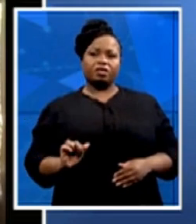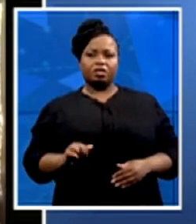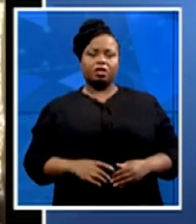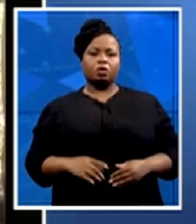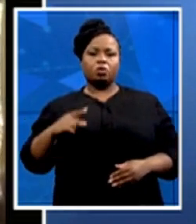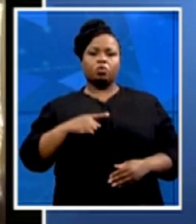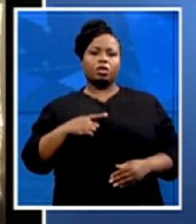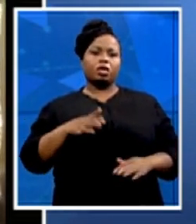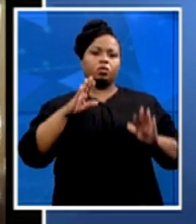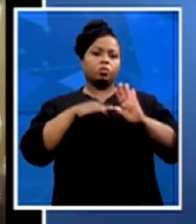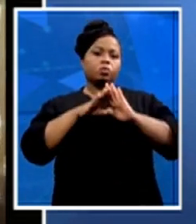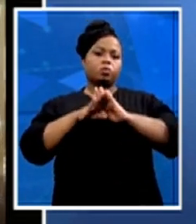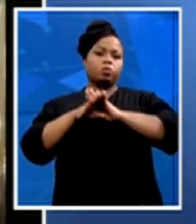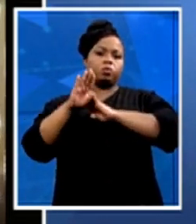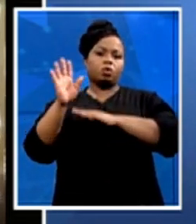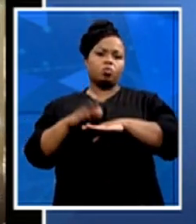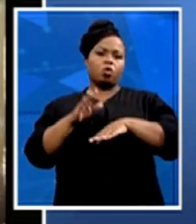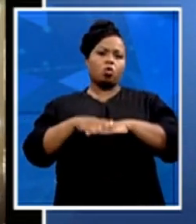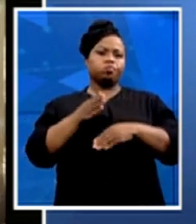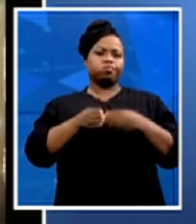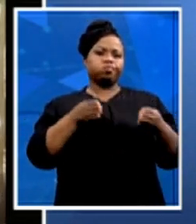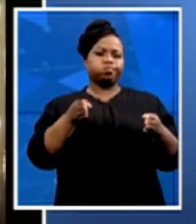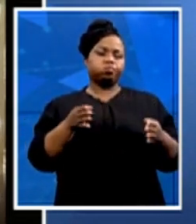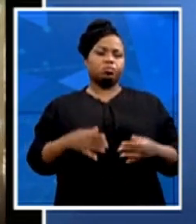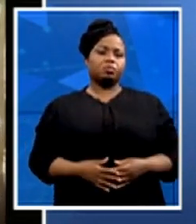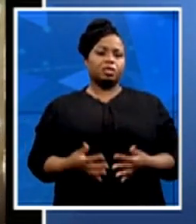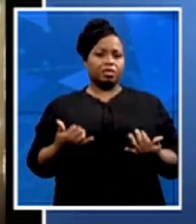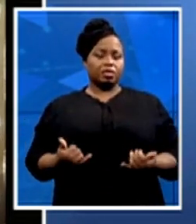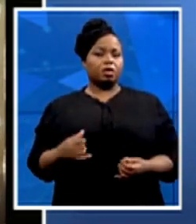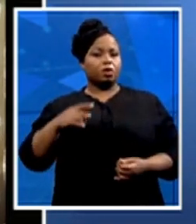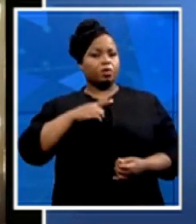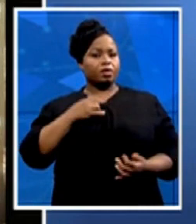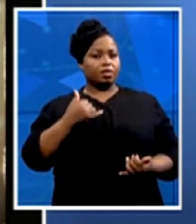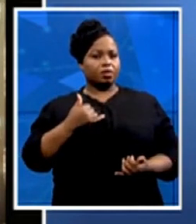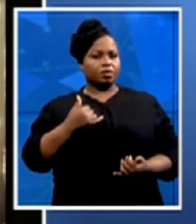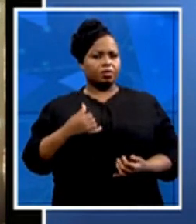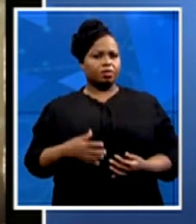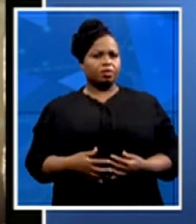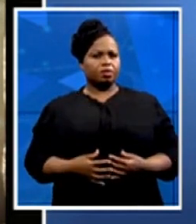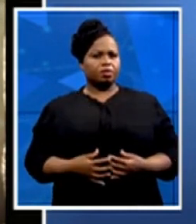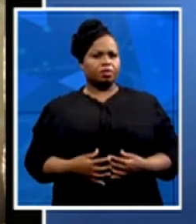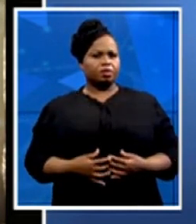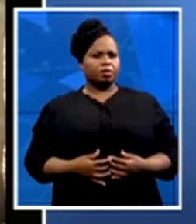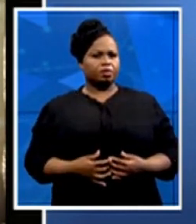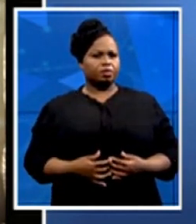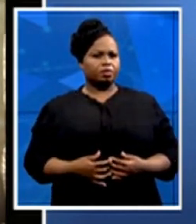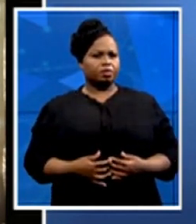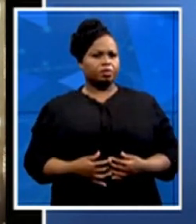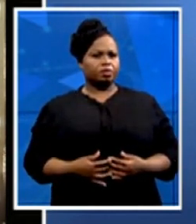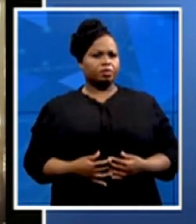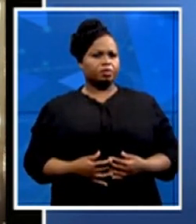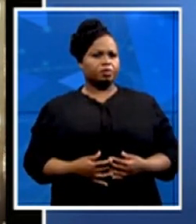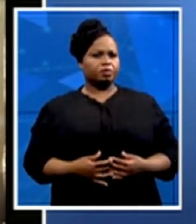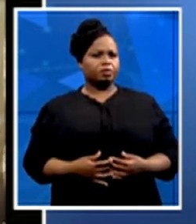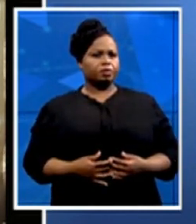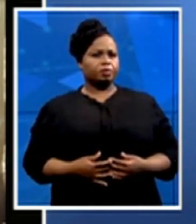And that is actually why this past Tuesday, on the 1st of June, when we launched Youth Month as the Progressive